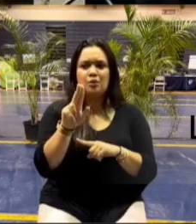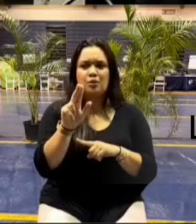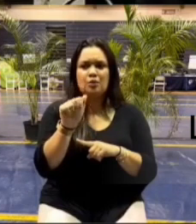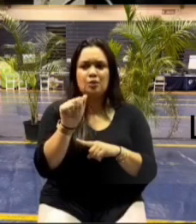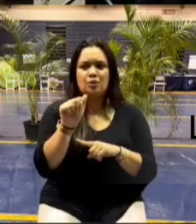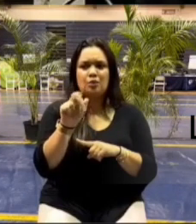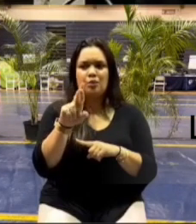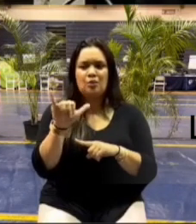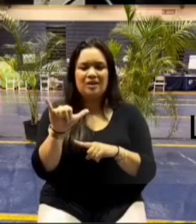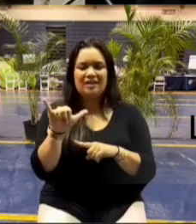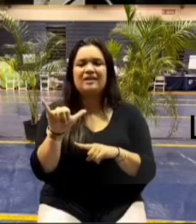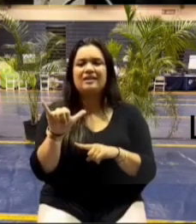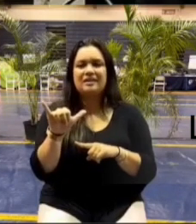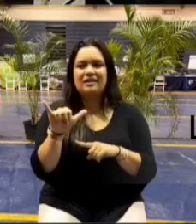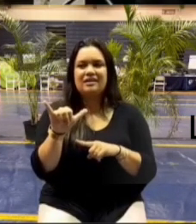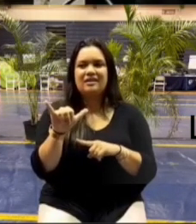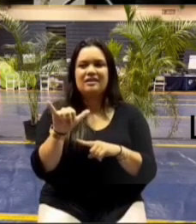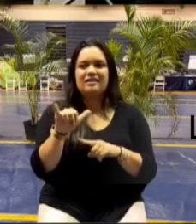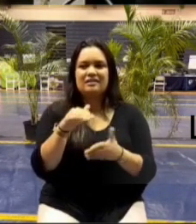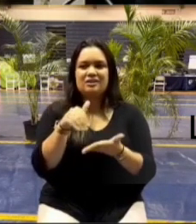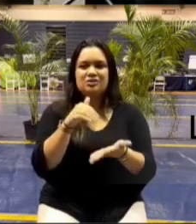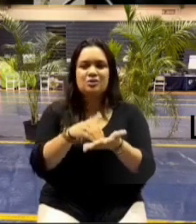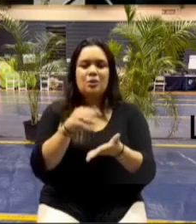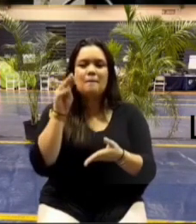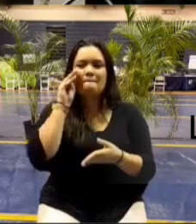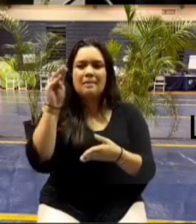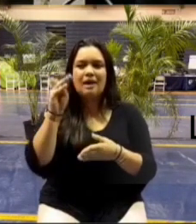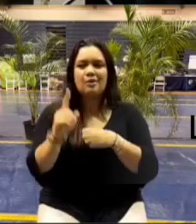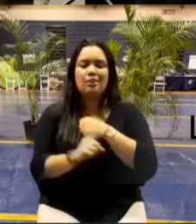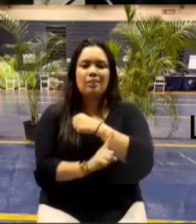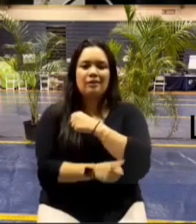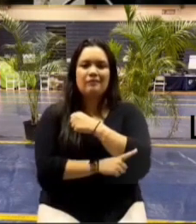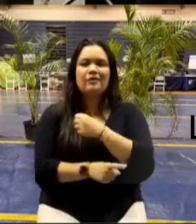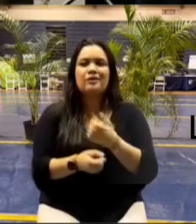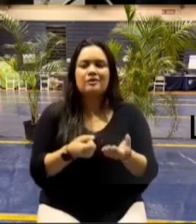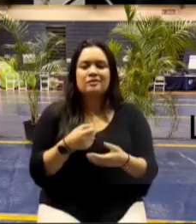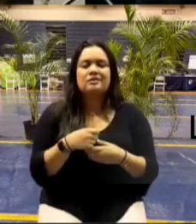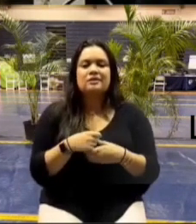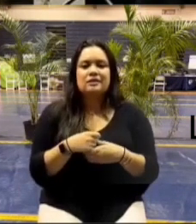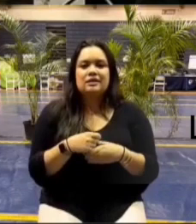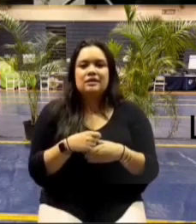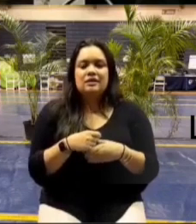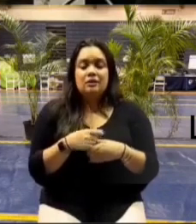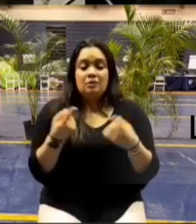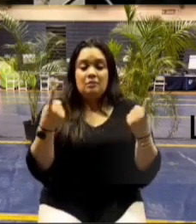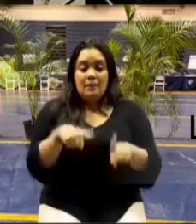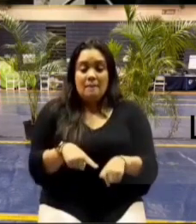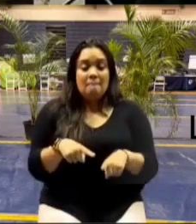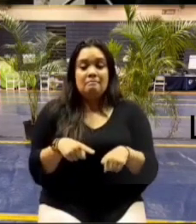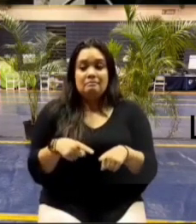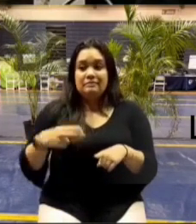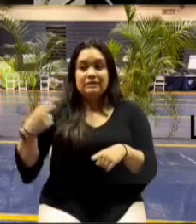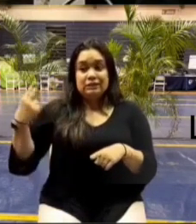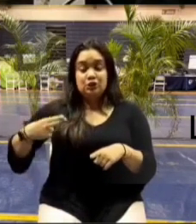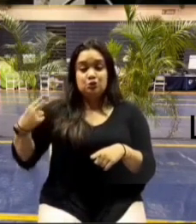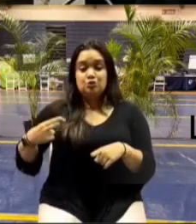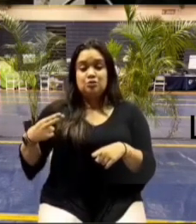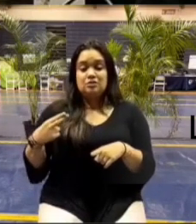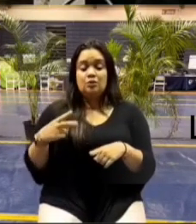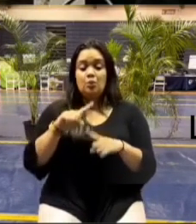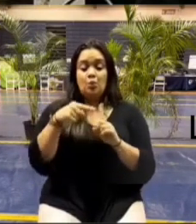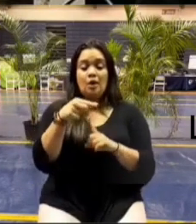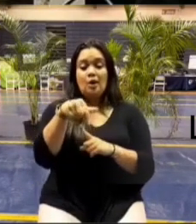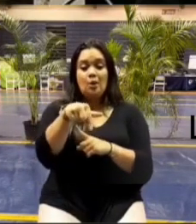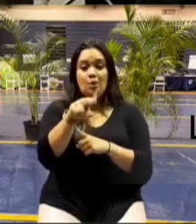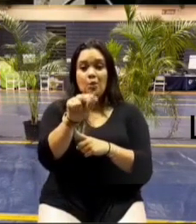that is the central maui landfill currently so what happens historically is when the quarry